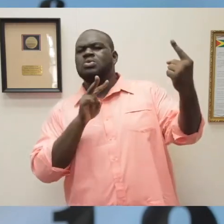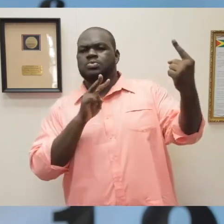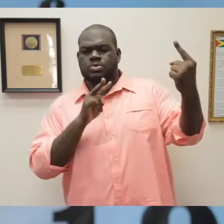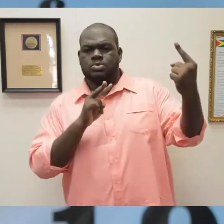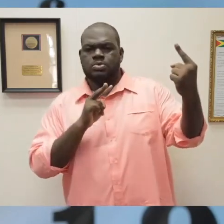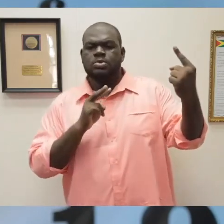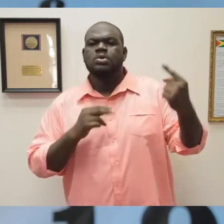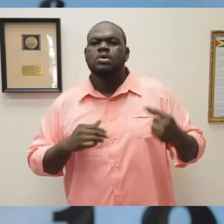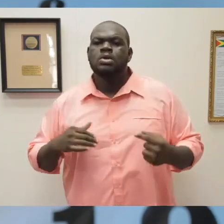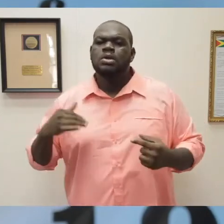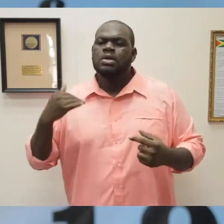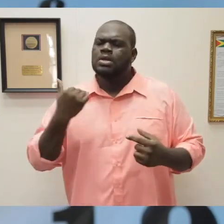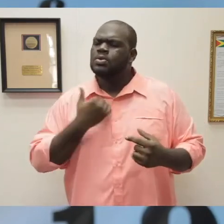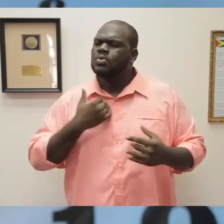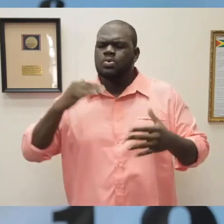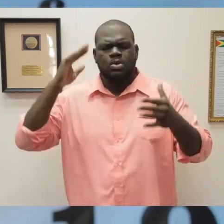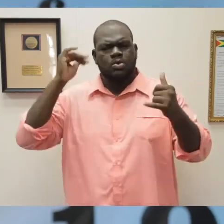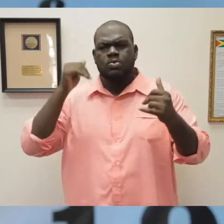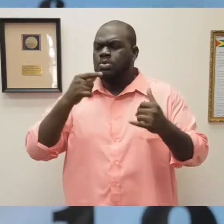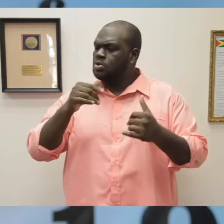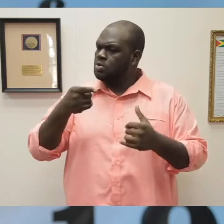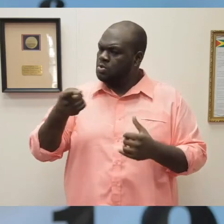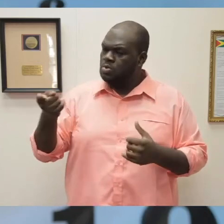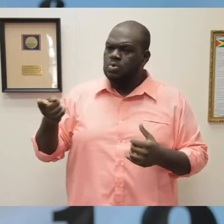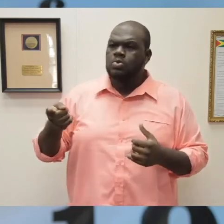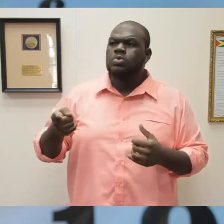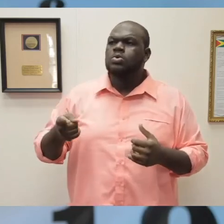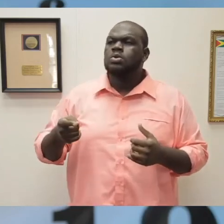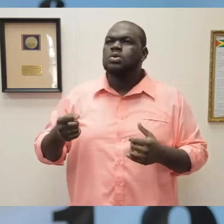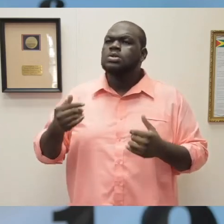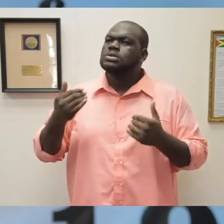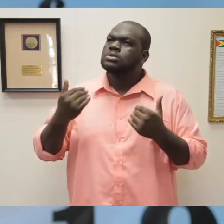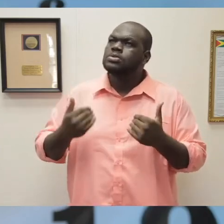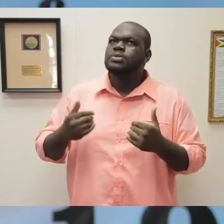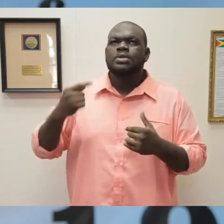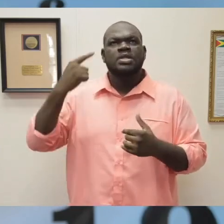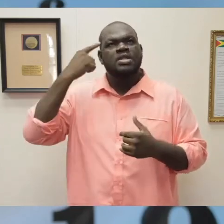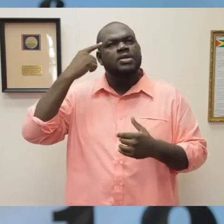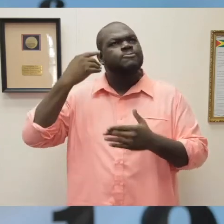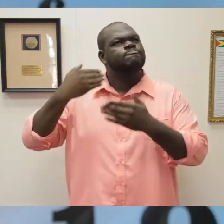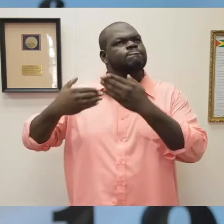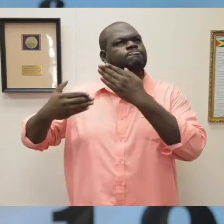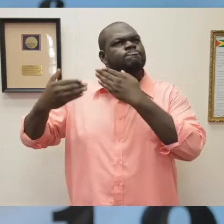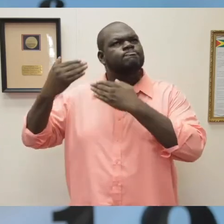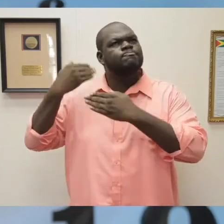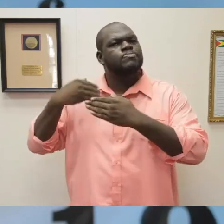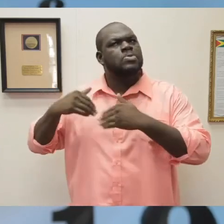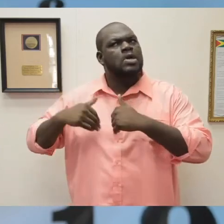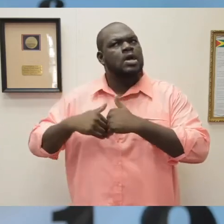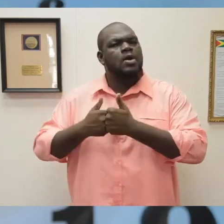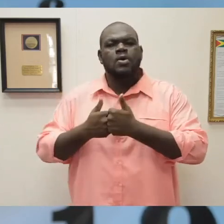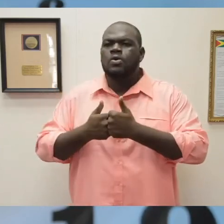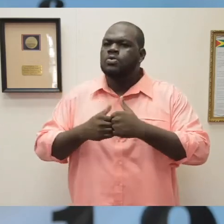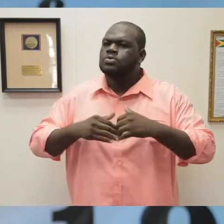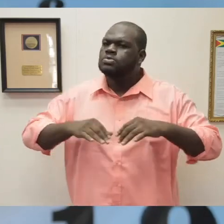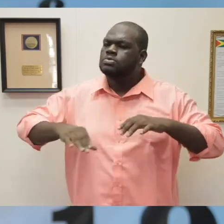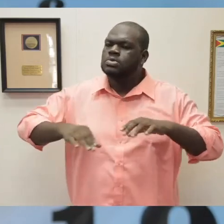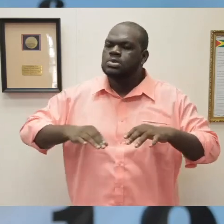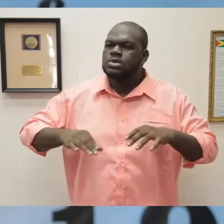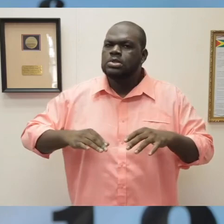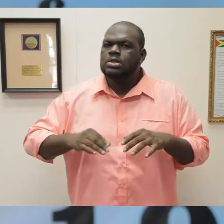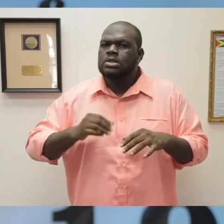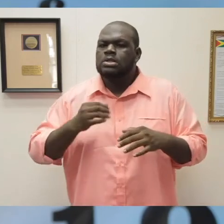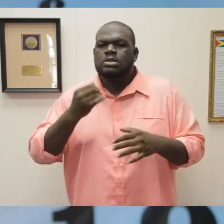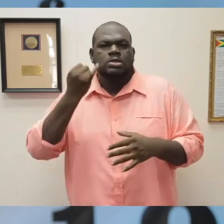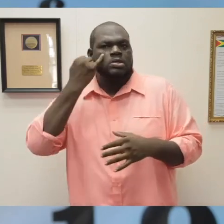hope that you will take the opportunity to reflect on your behaviour if you are not adhering to the guideline and